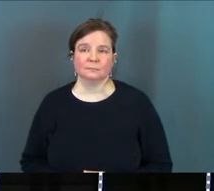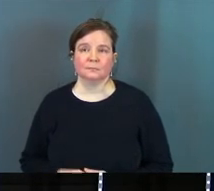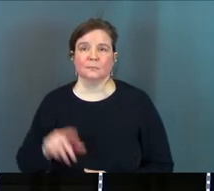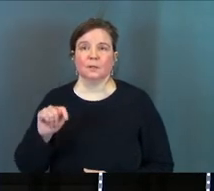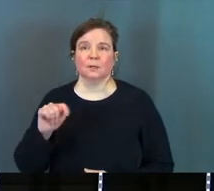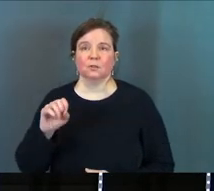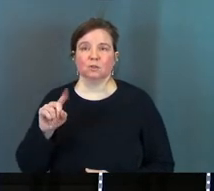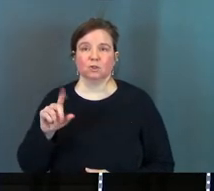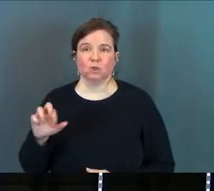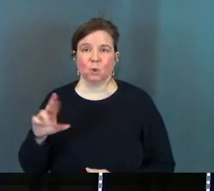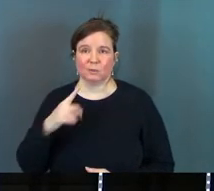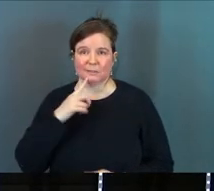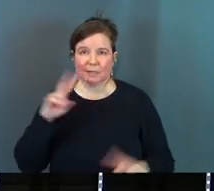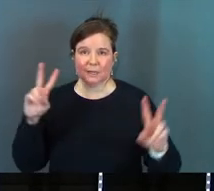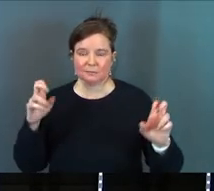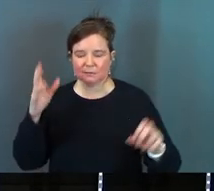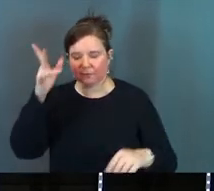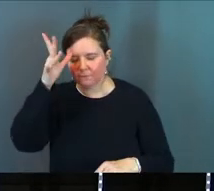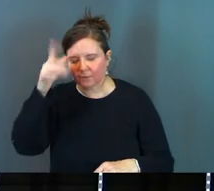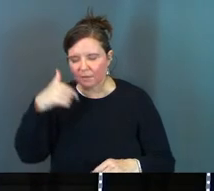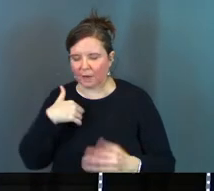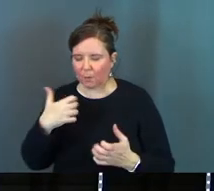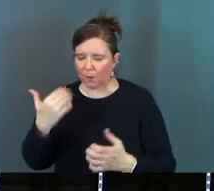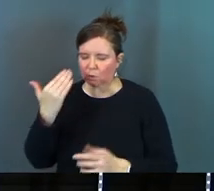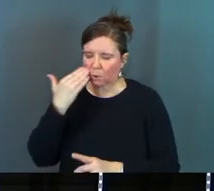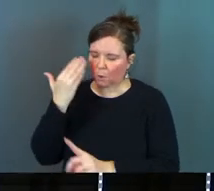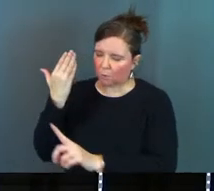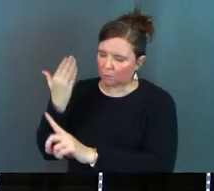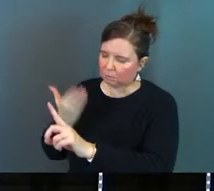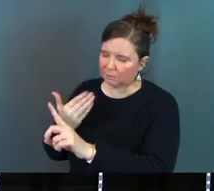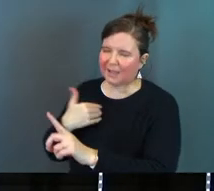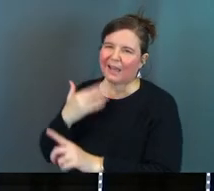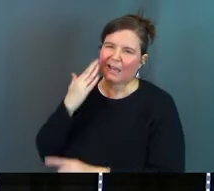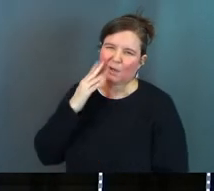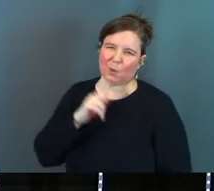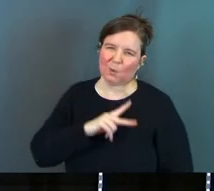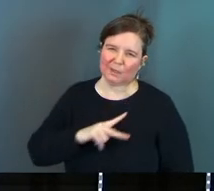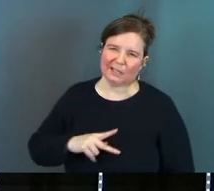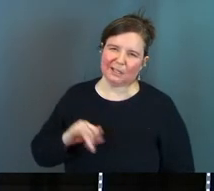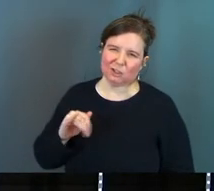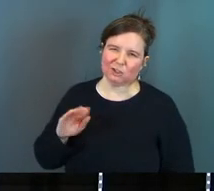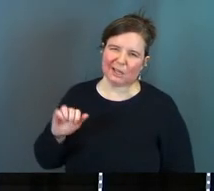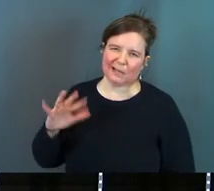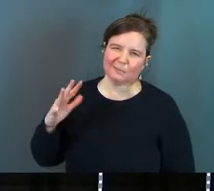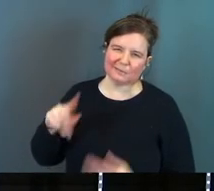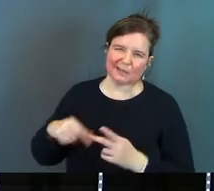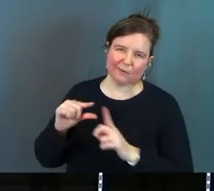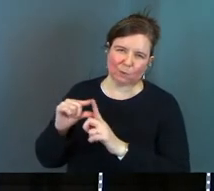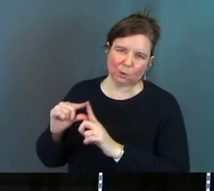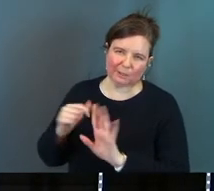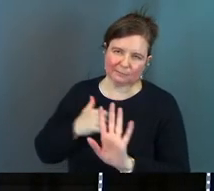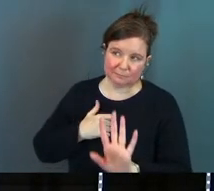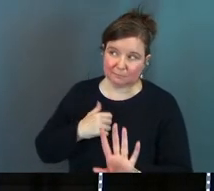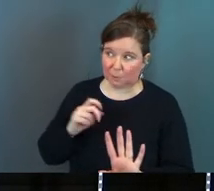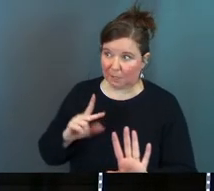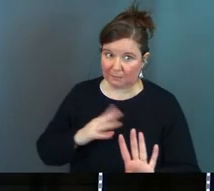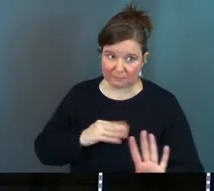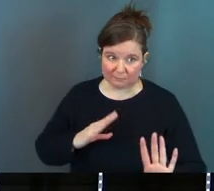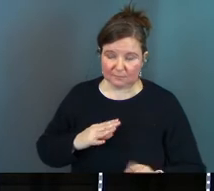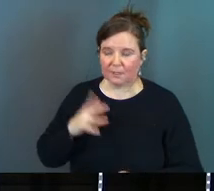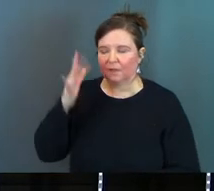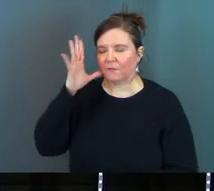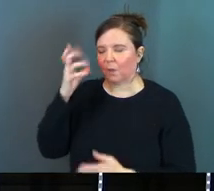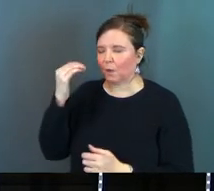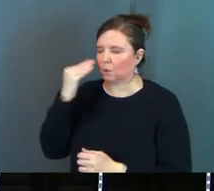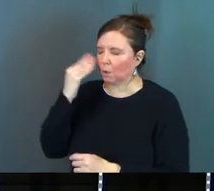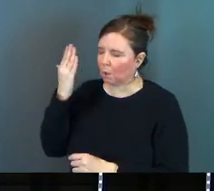Tozer says this he says father I want to know thee and I know it's kind of King James can we get over that is it okay says